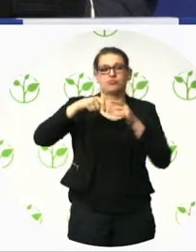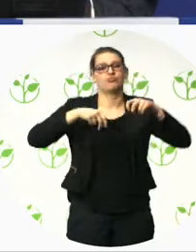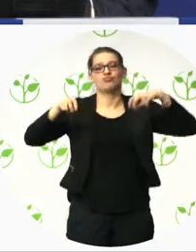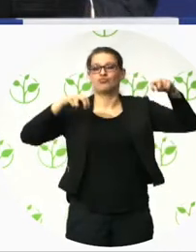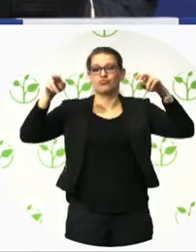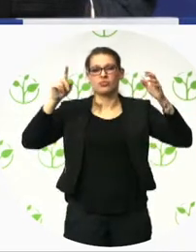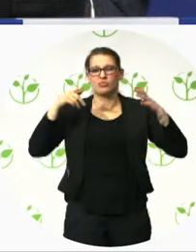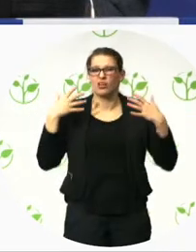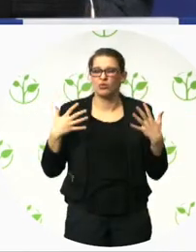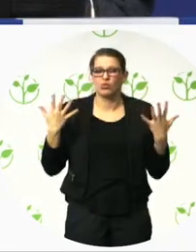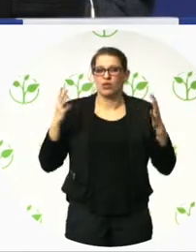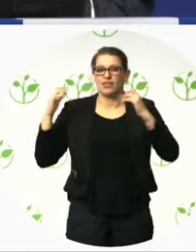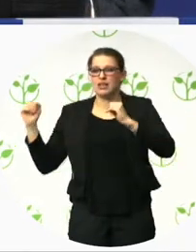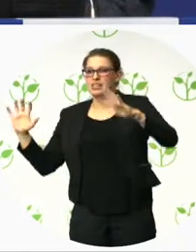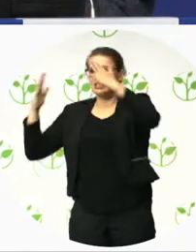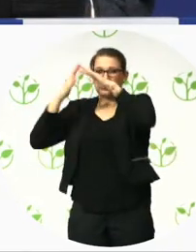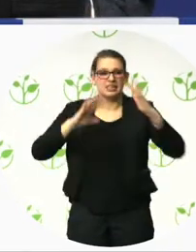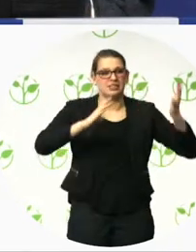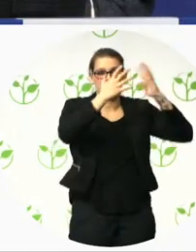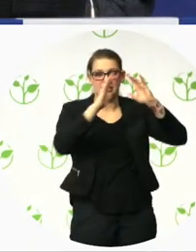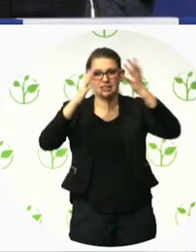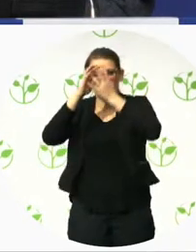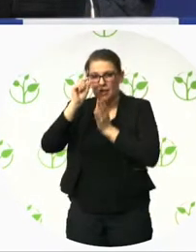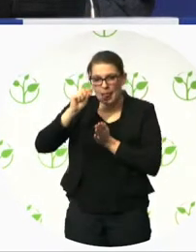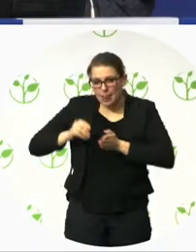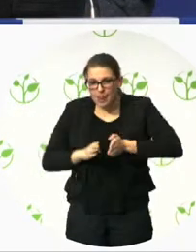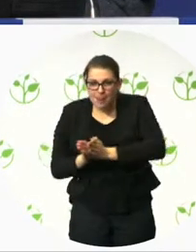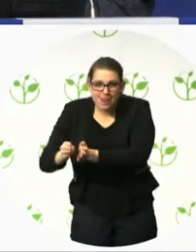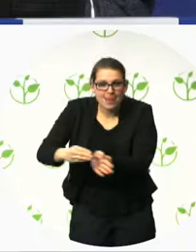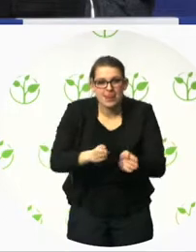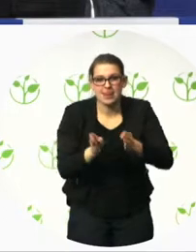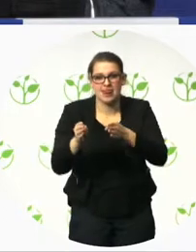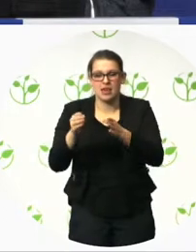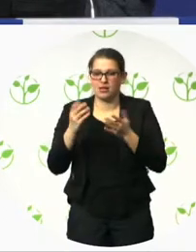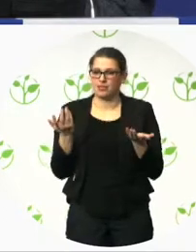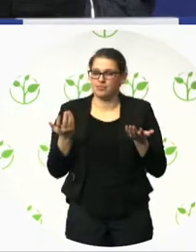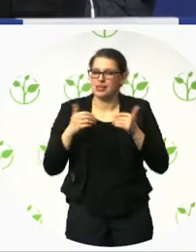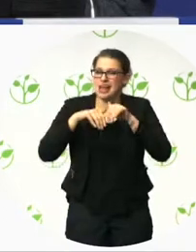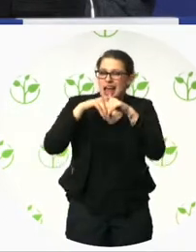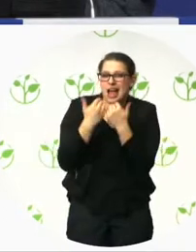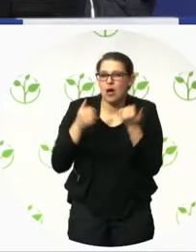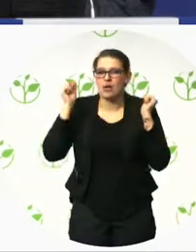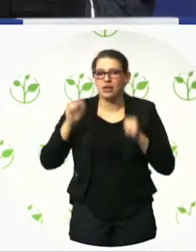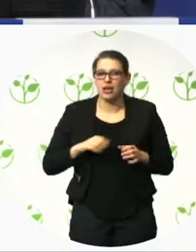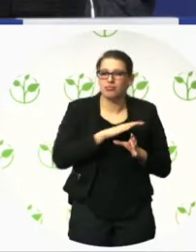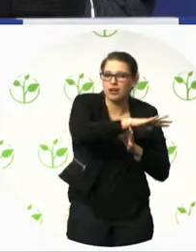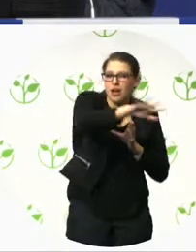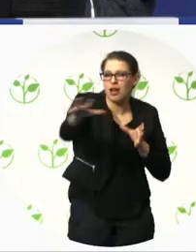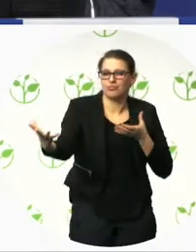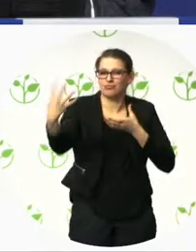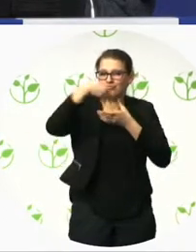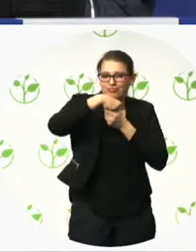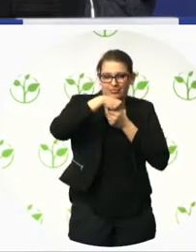The question is, how can we stimulate walking for all persons? The solution is many